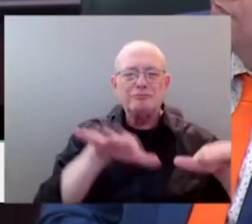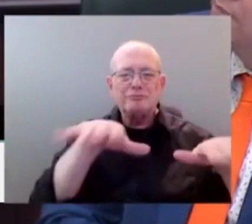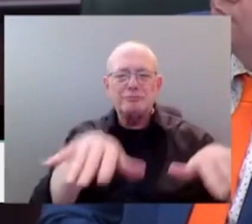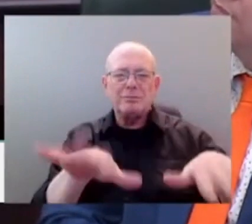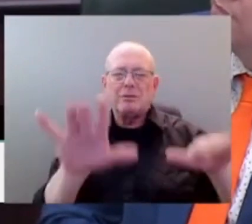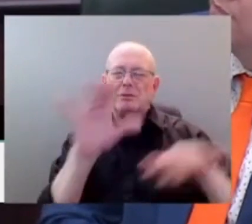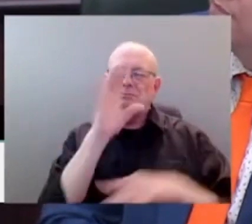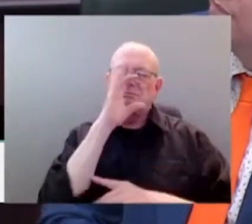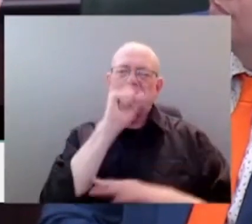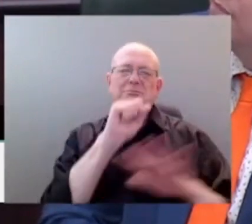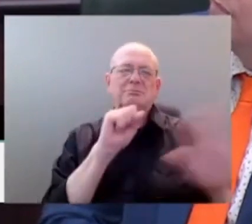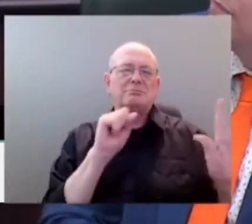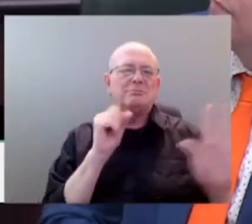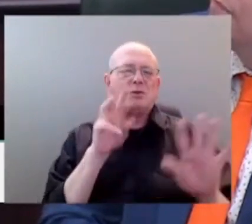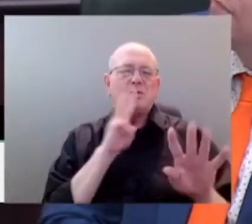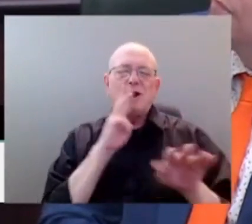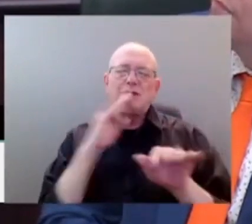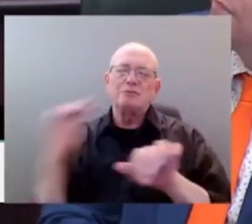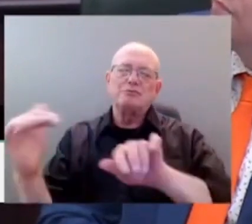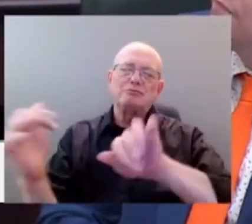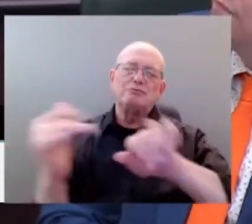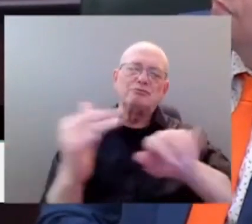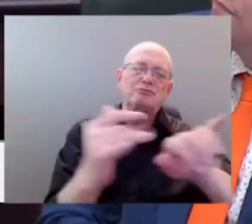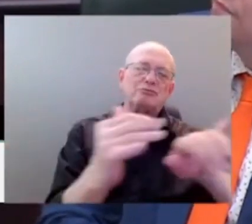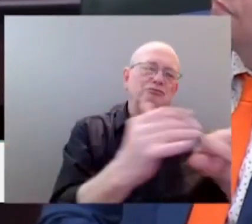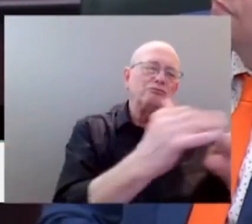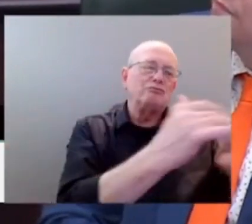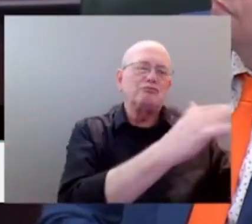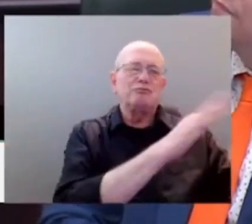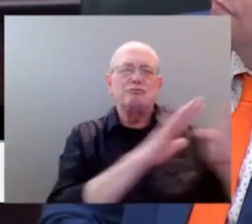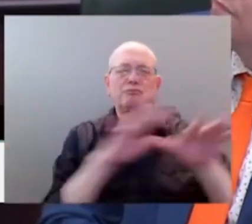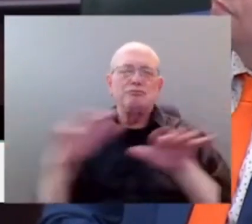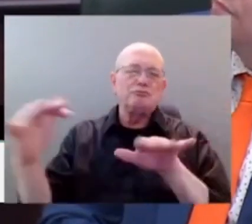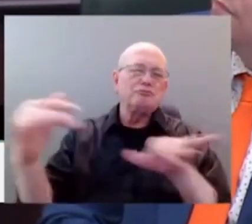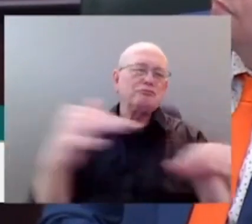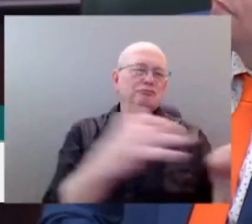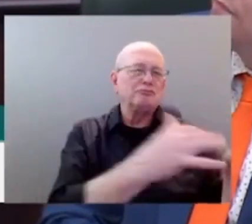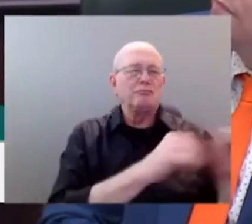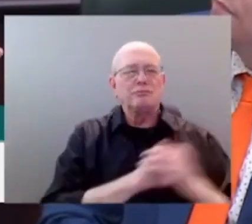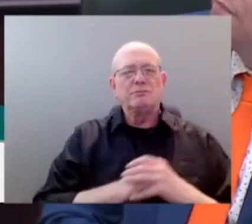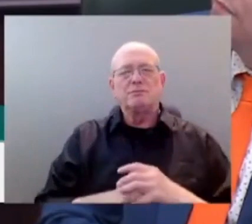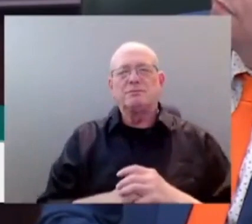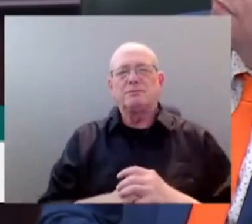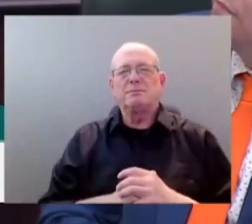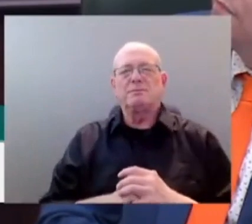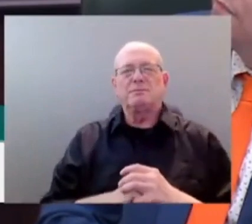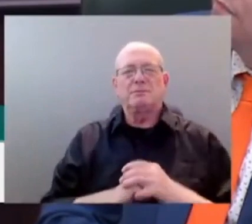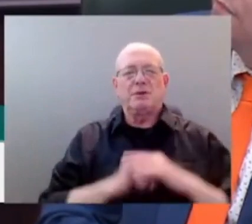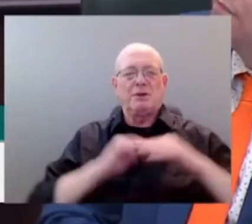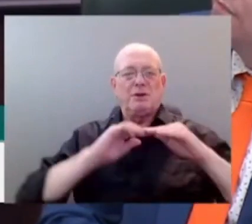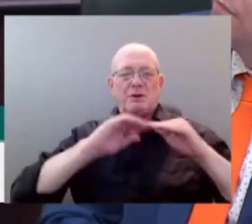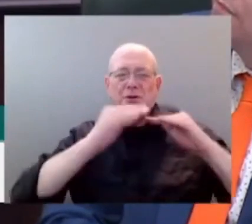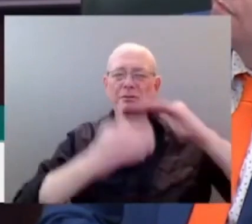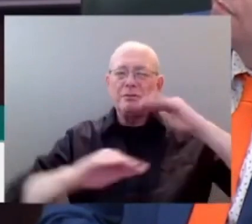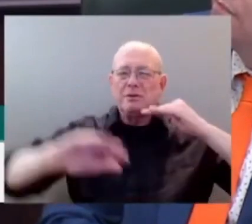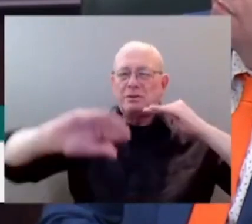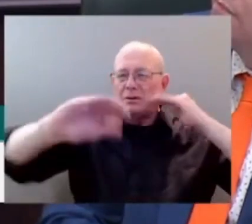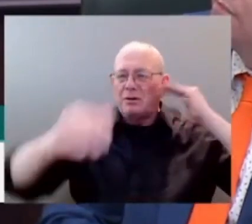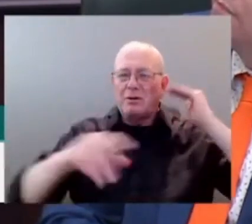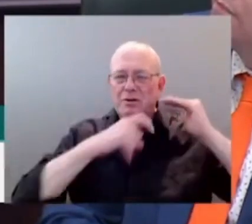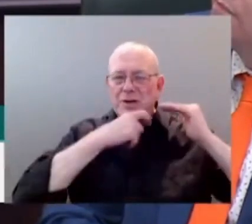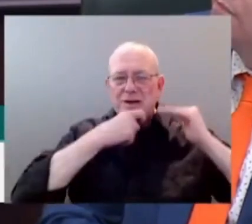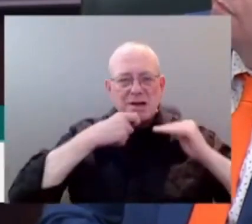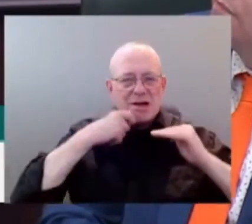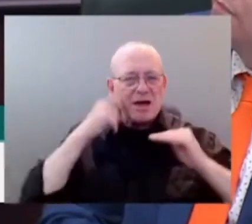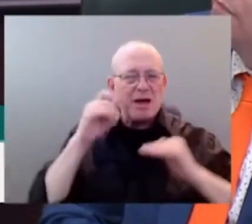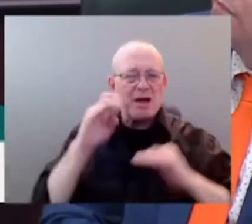imaginations. The Alberta badlands draw people from around the world, and the vast boreal forest is resplendent with northern charm. This question